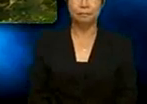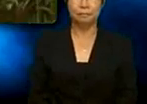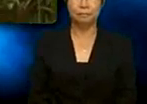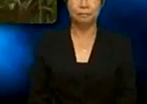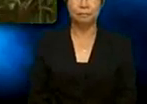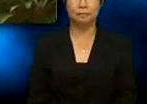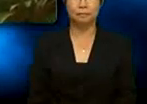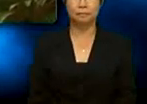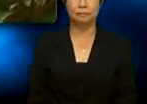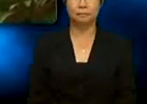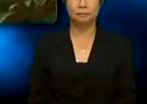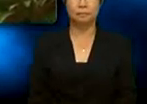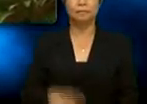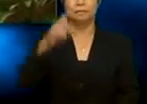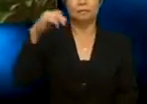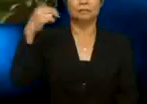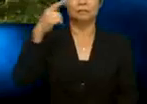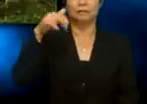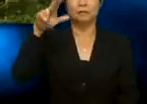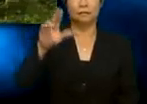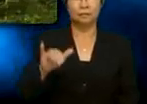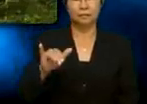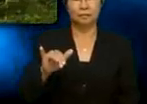Guys, we have to decide on a place we want to visit.